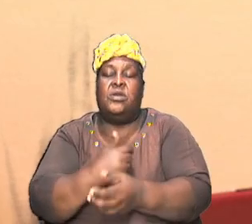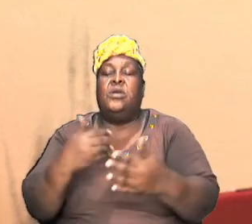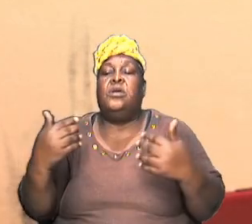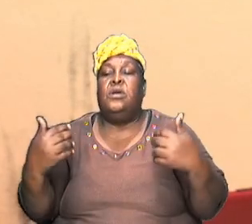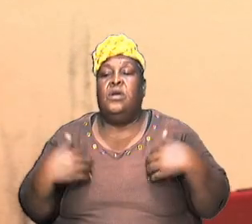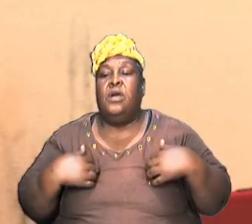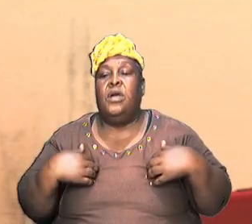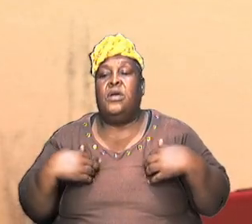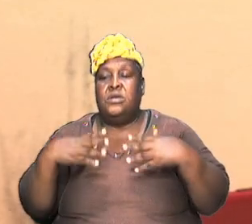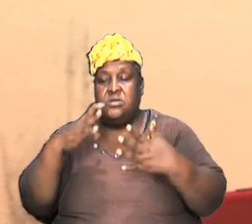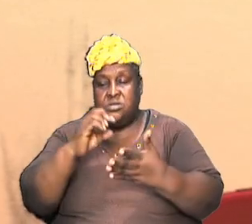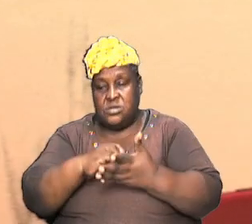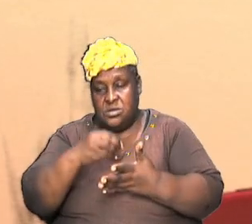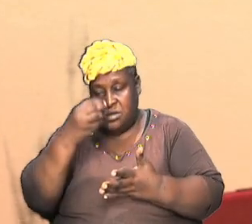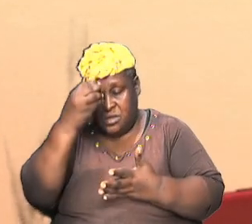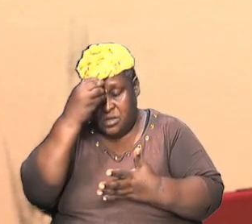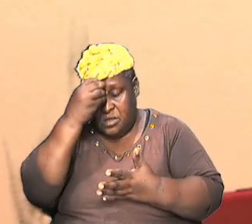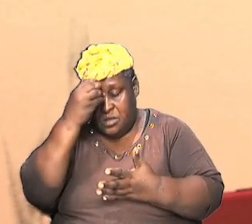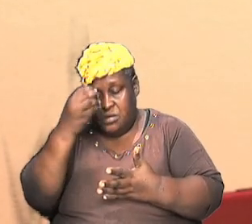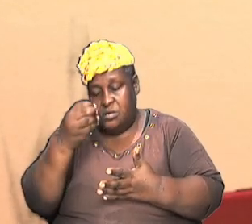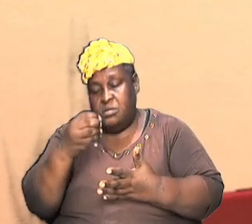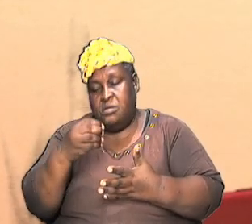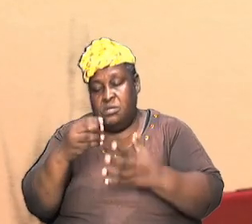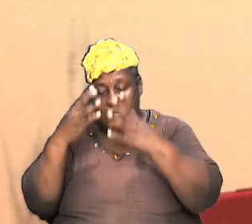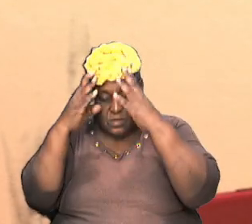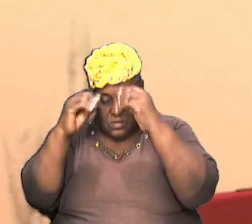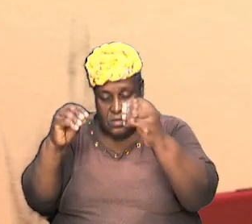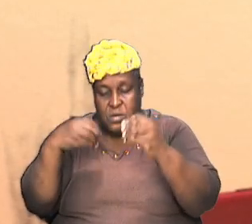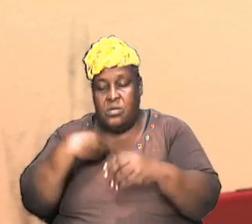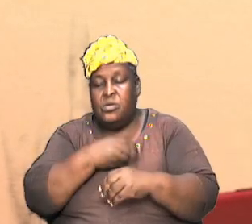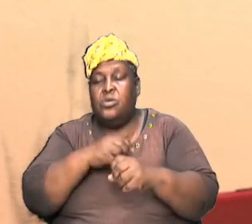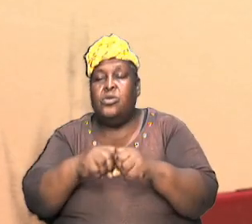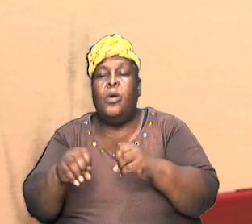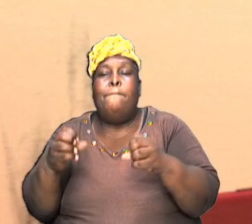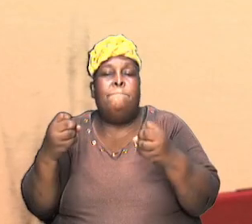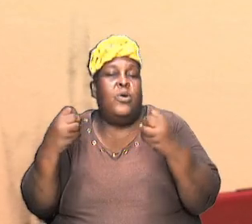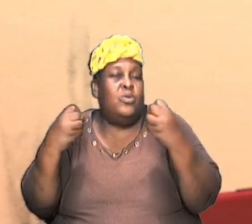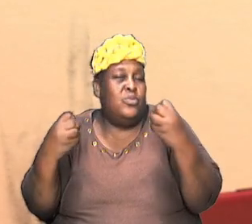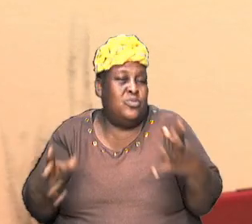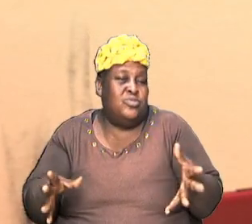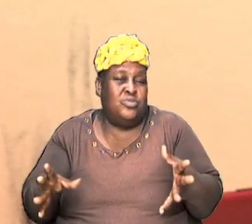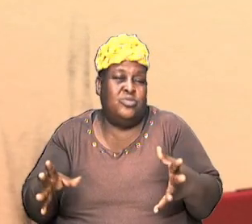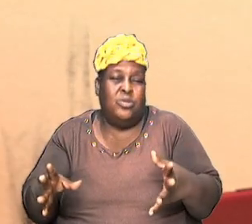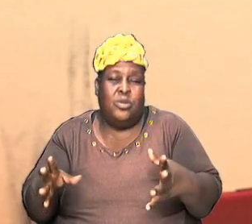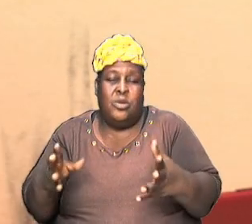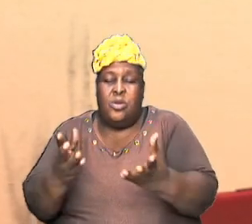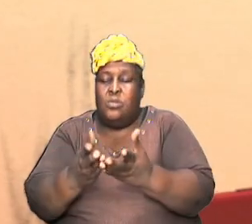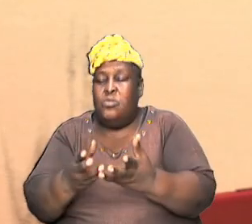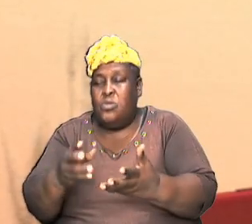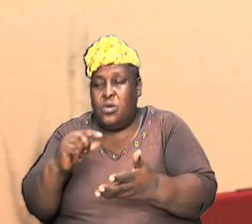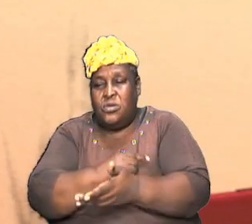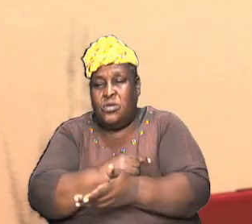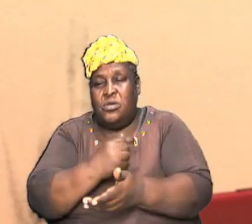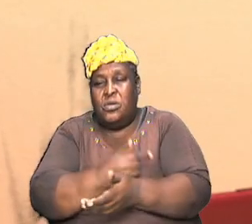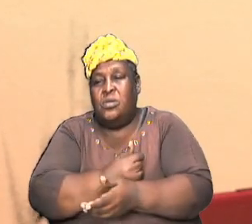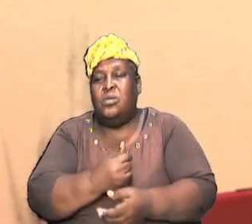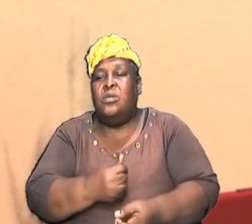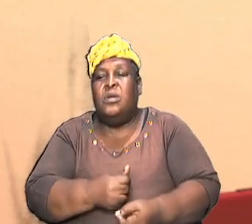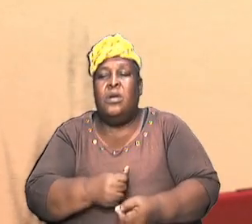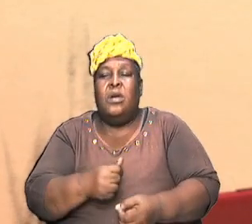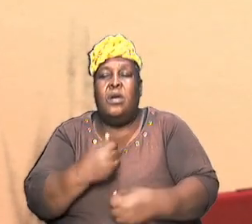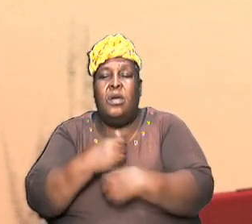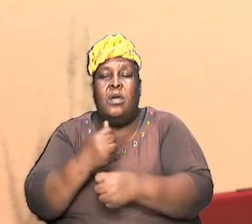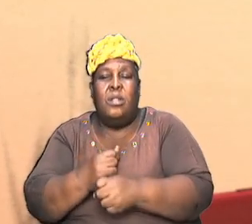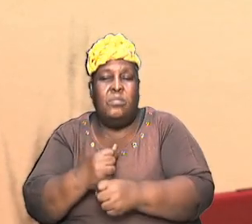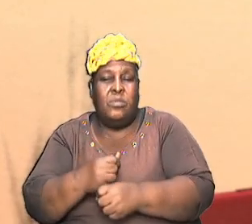taught us so much the book of Genesis has illuminated so many things to us